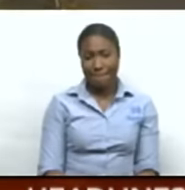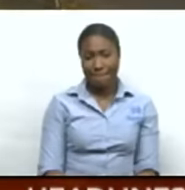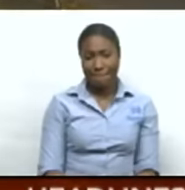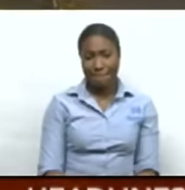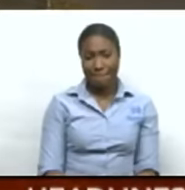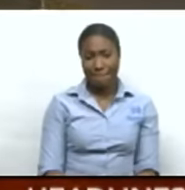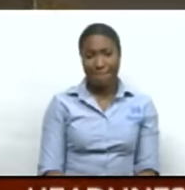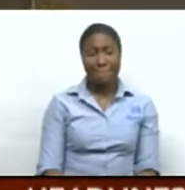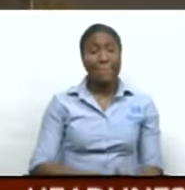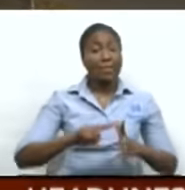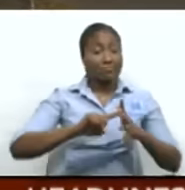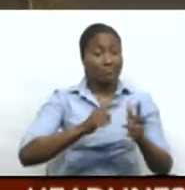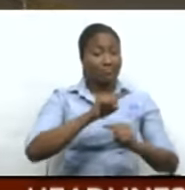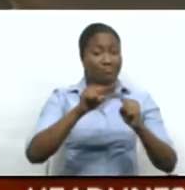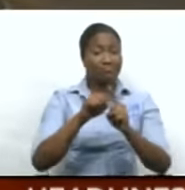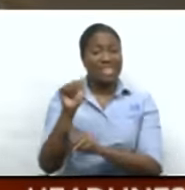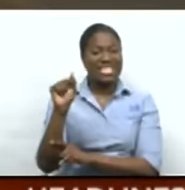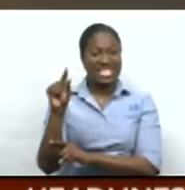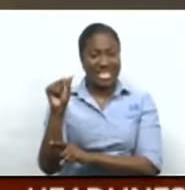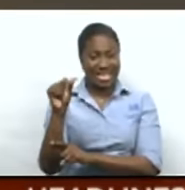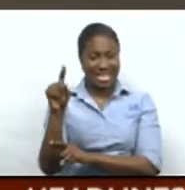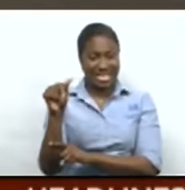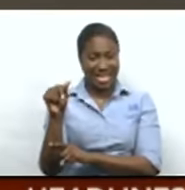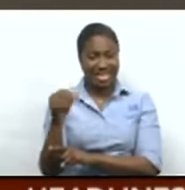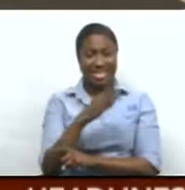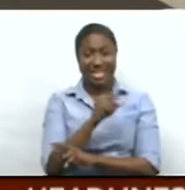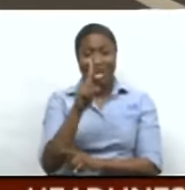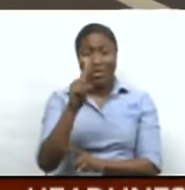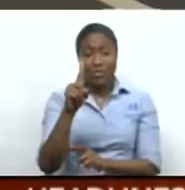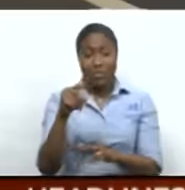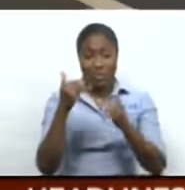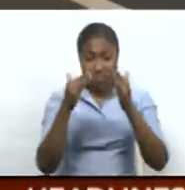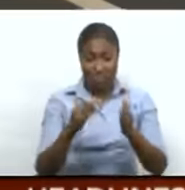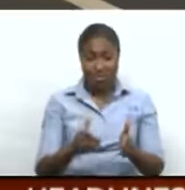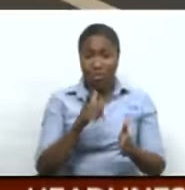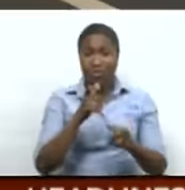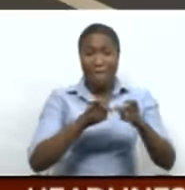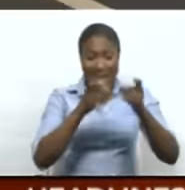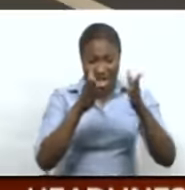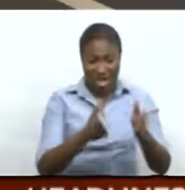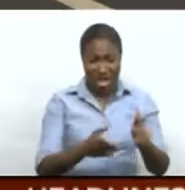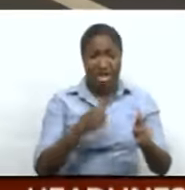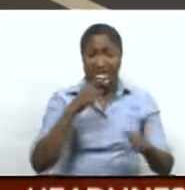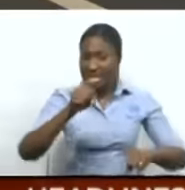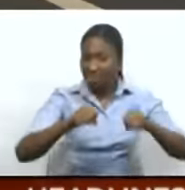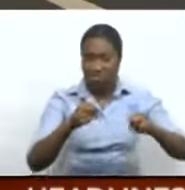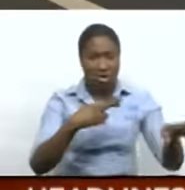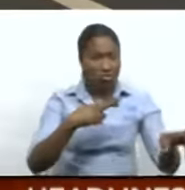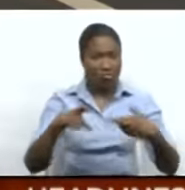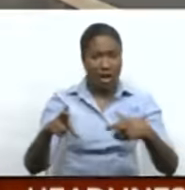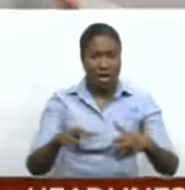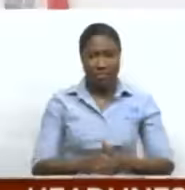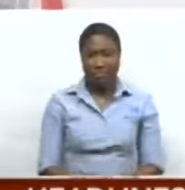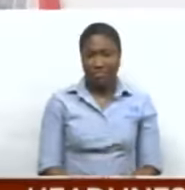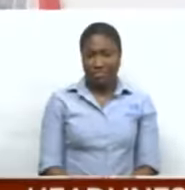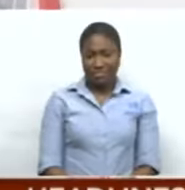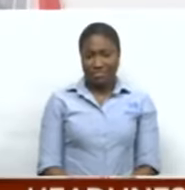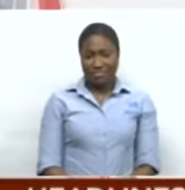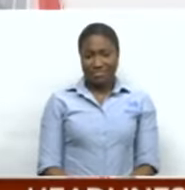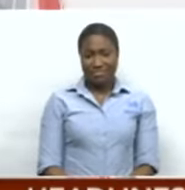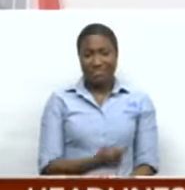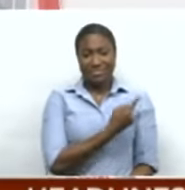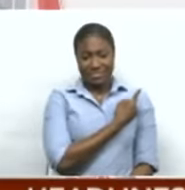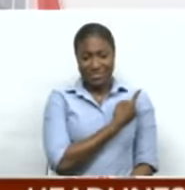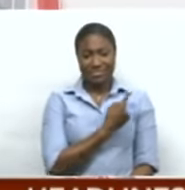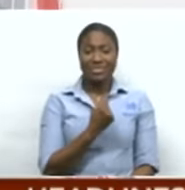The campaign begins on Saturday and Williams, who is acting as team manager, says the riders are ready to go. The guys are